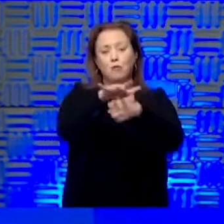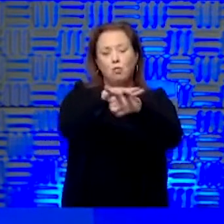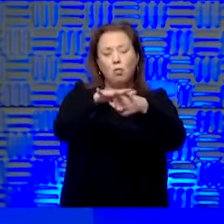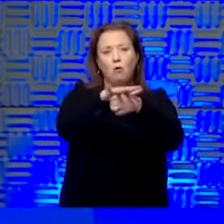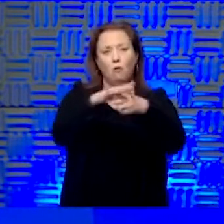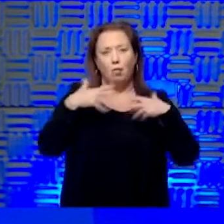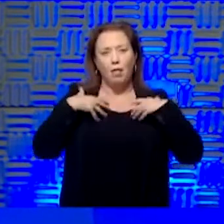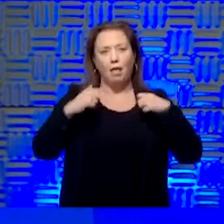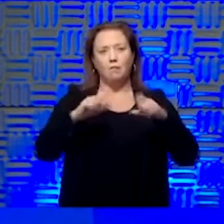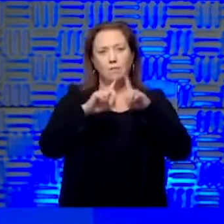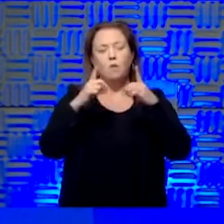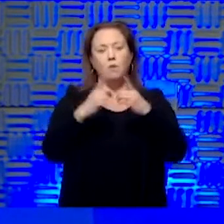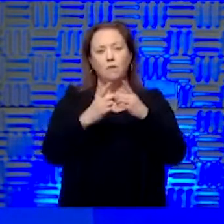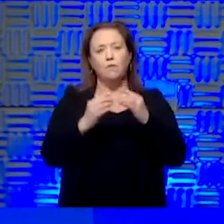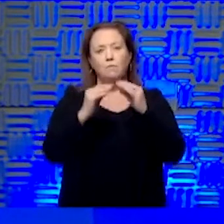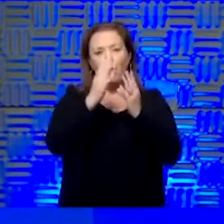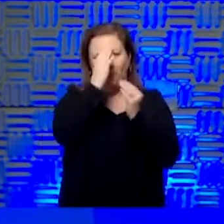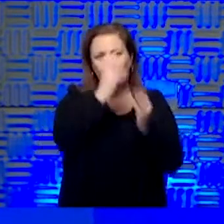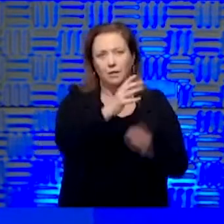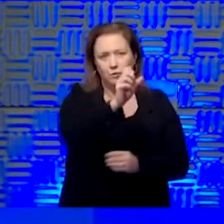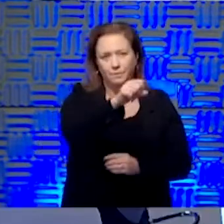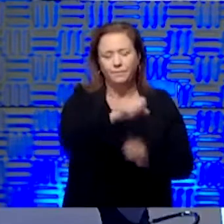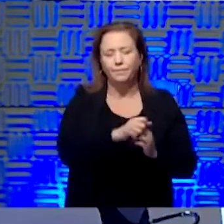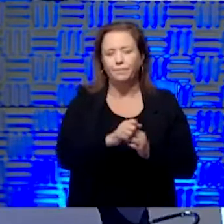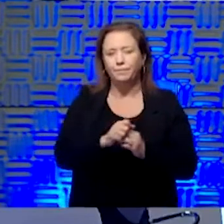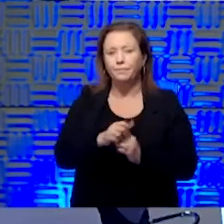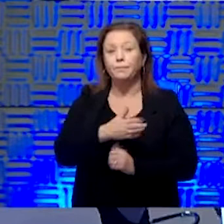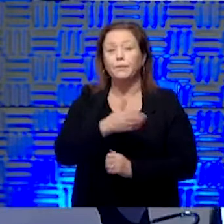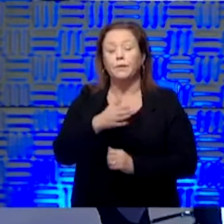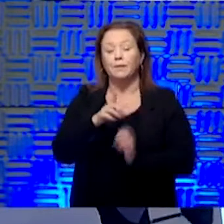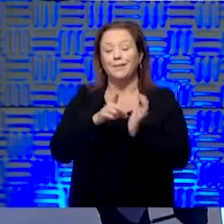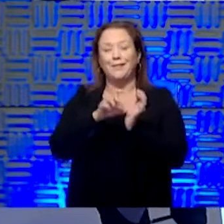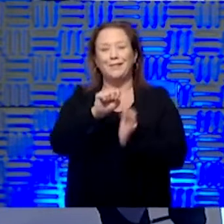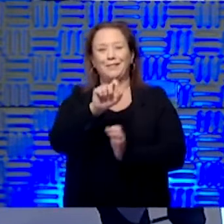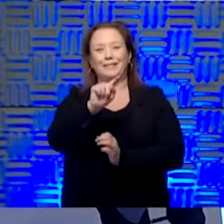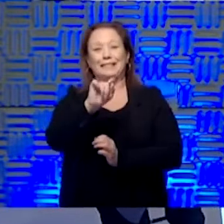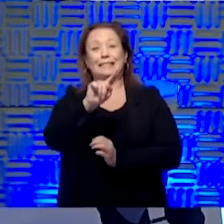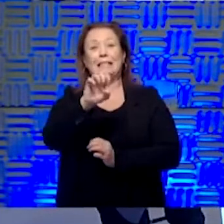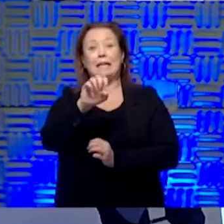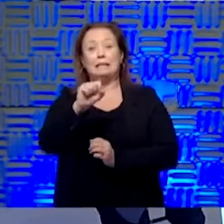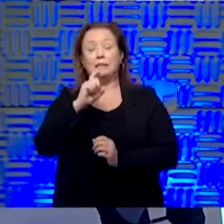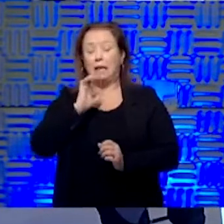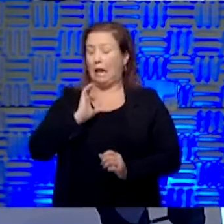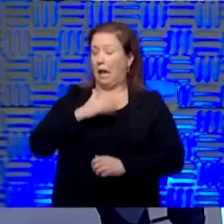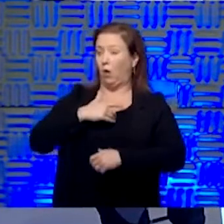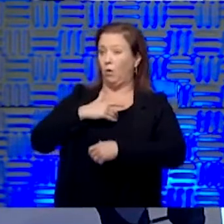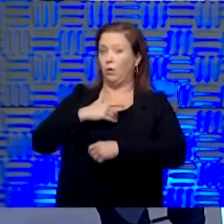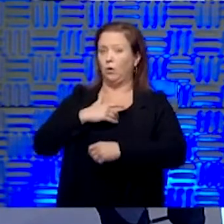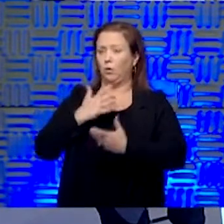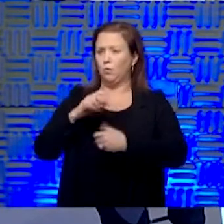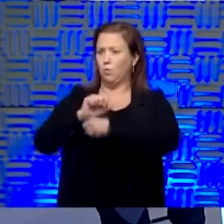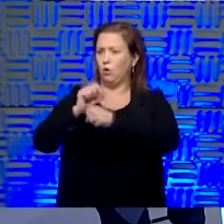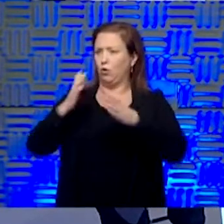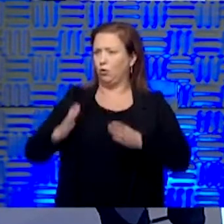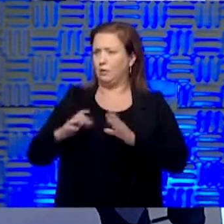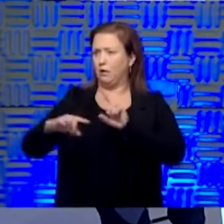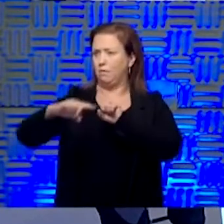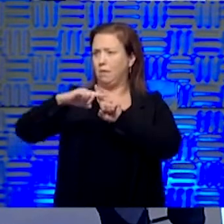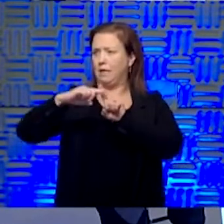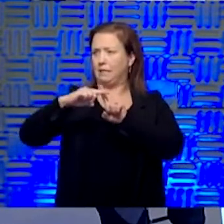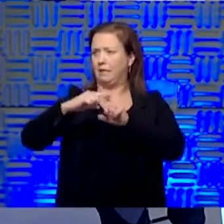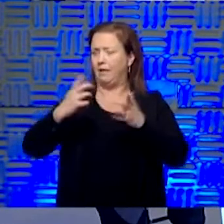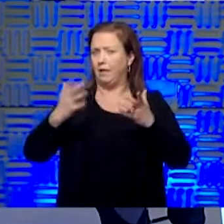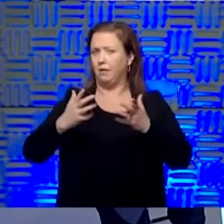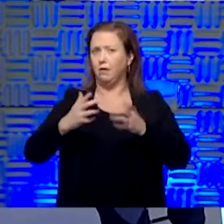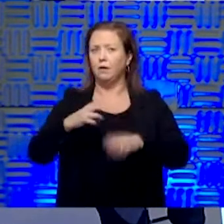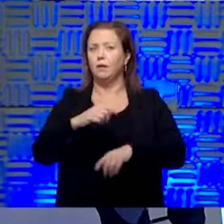department for further guidance on that. And friends, from our standpoint, with our employees who are positive, how long do we wait here in the health system